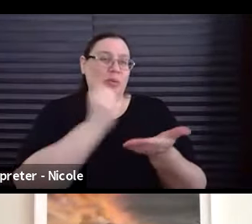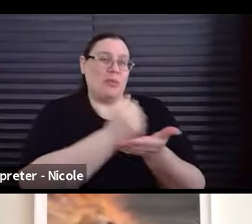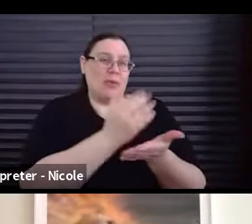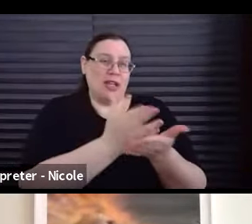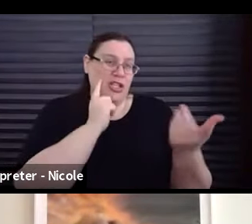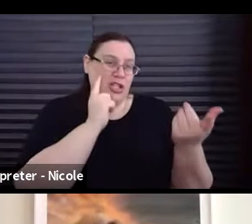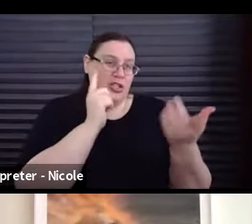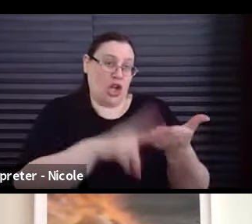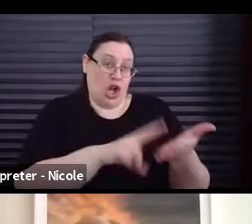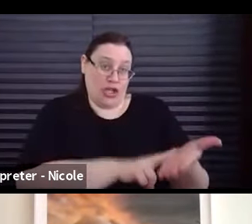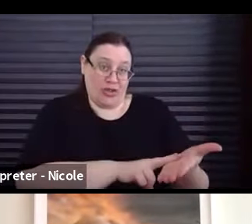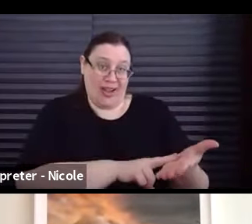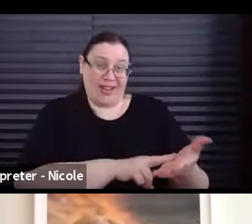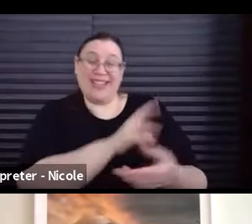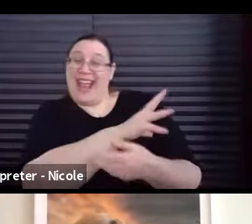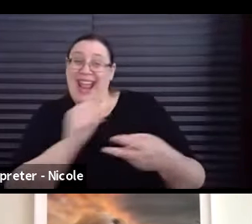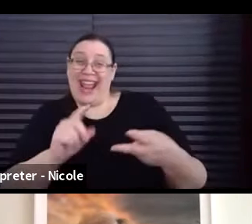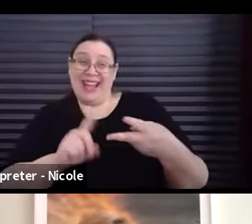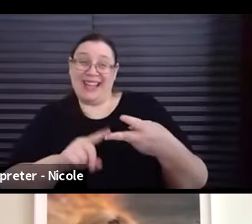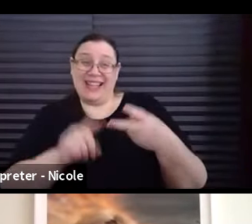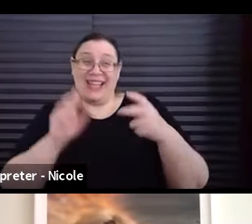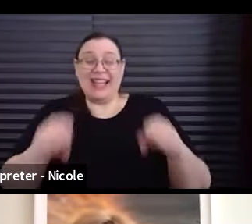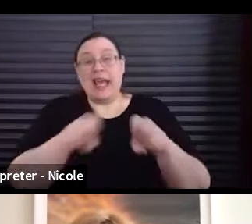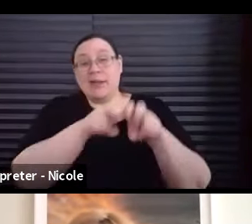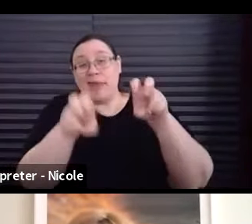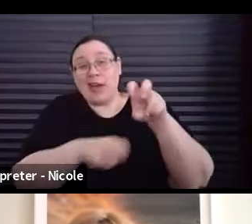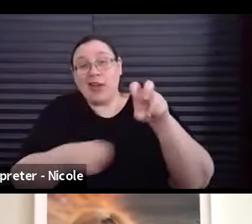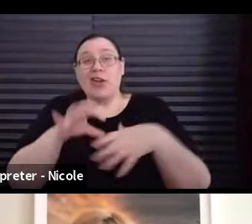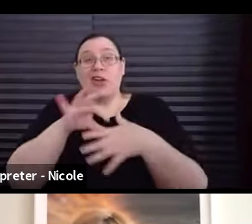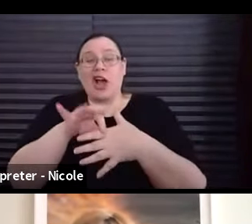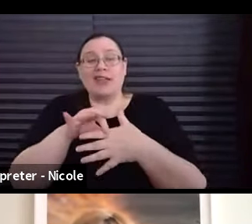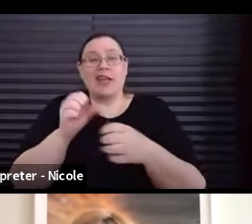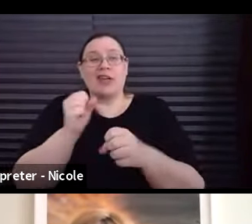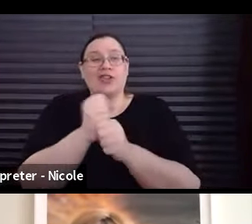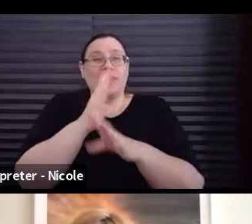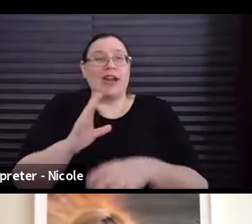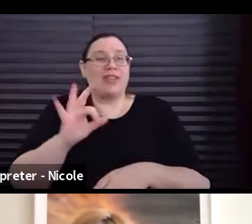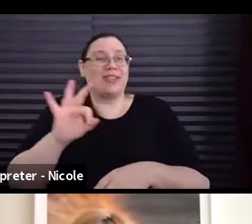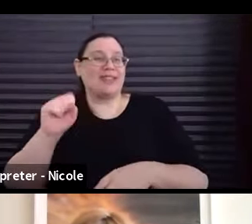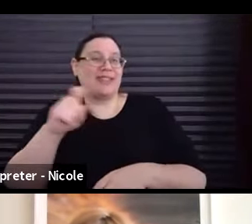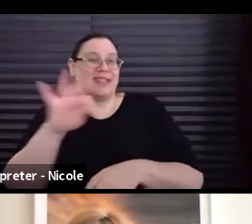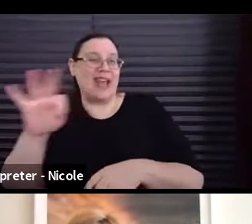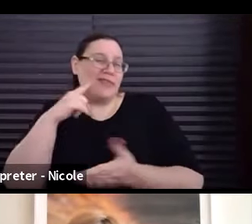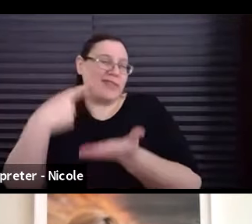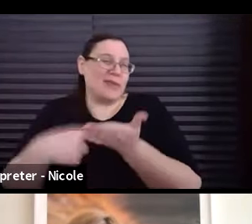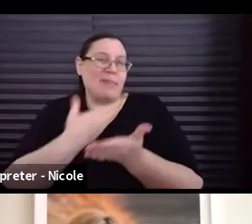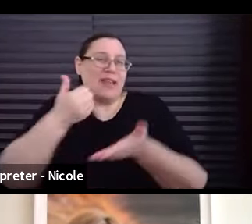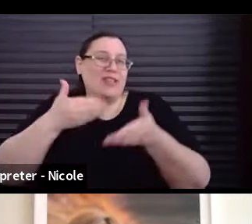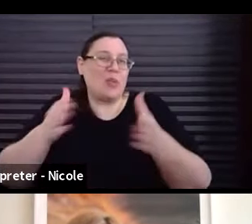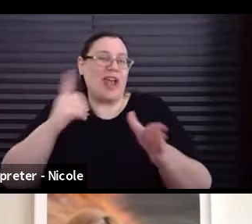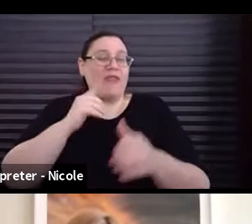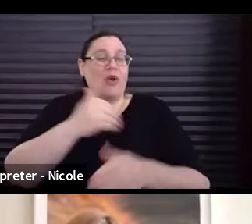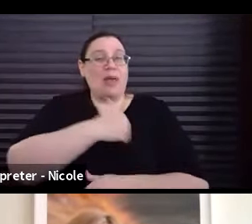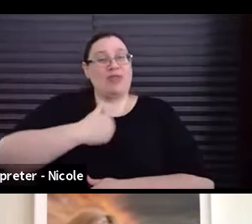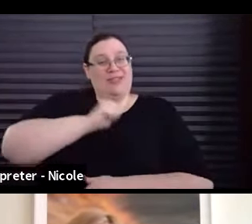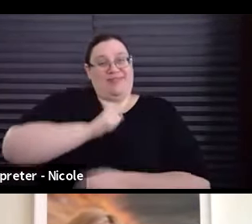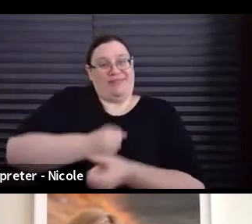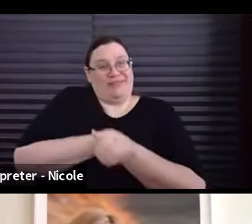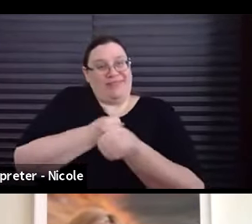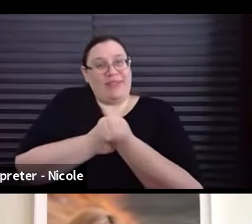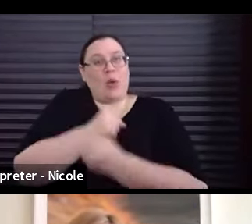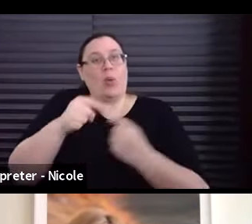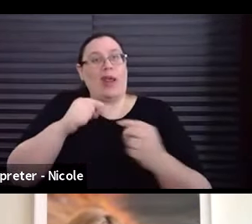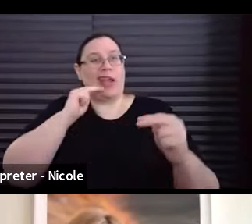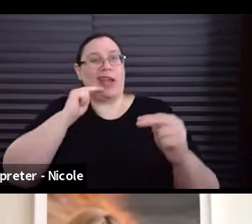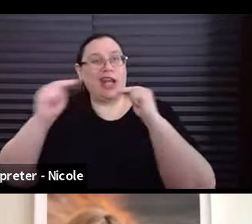can the panel of content creators and staff discuss the best ways for members to advocate for themselves when negotiating